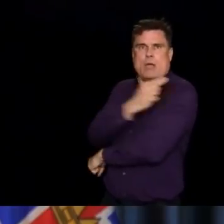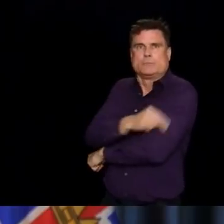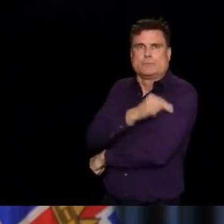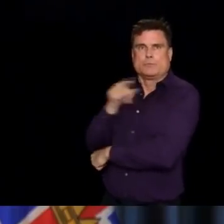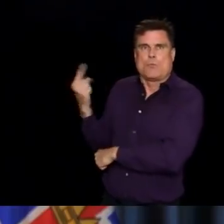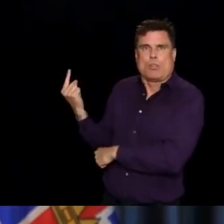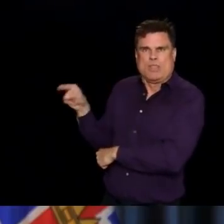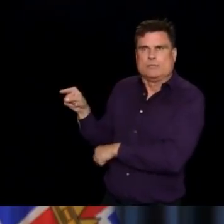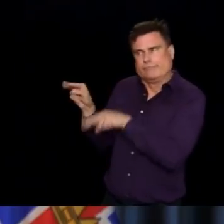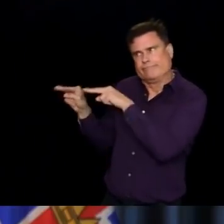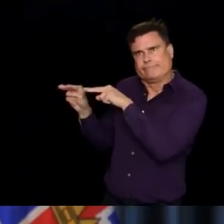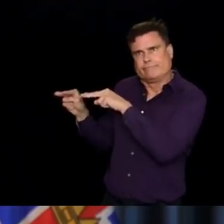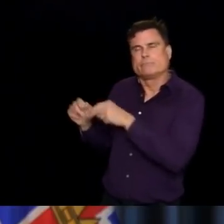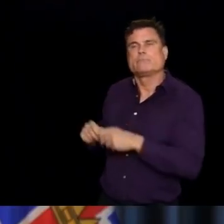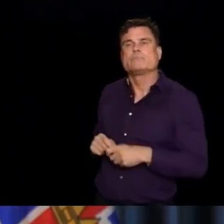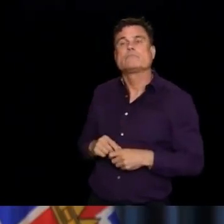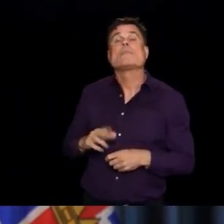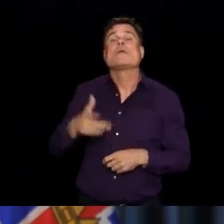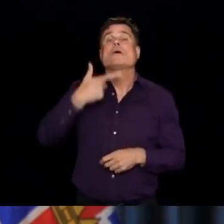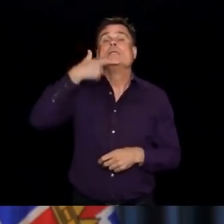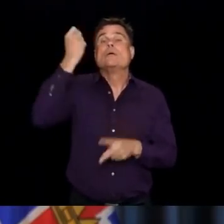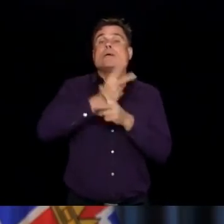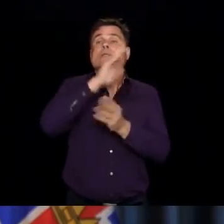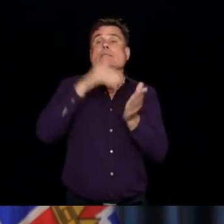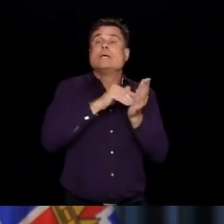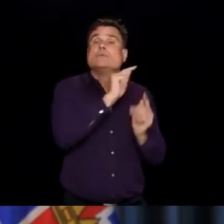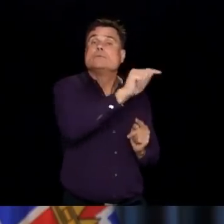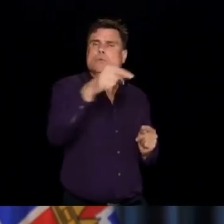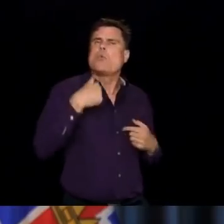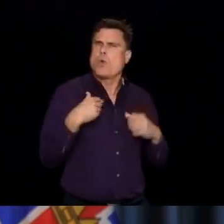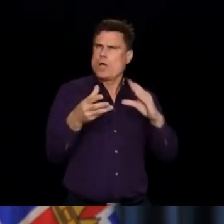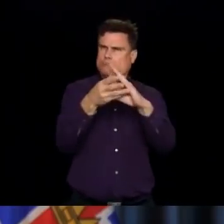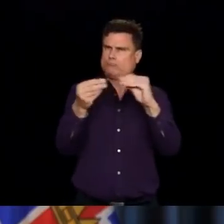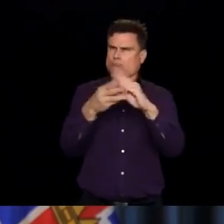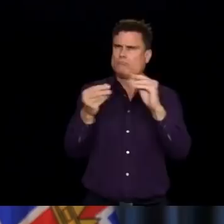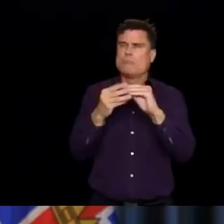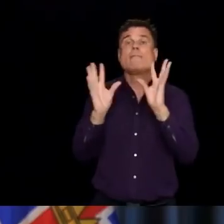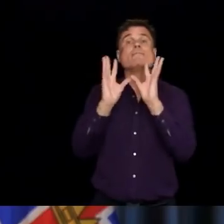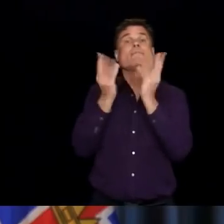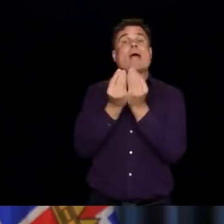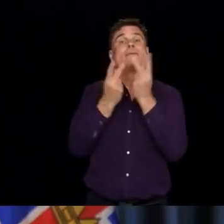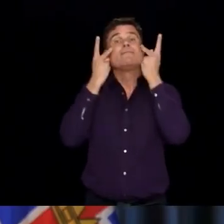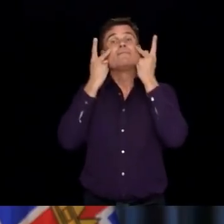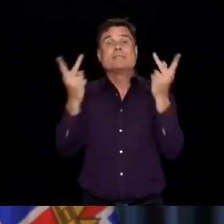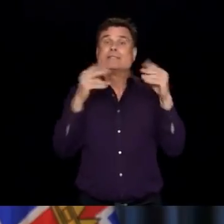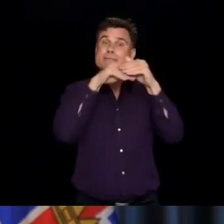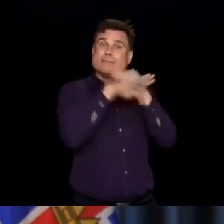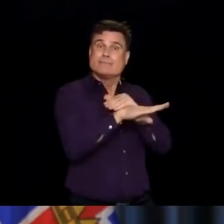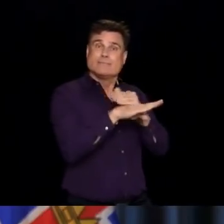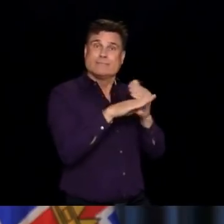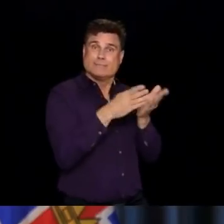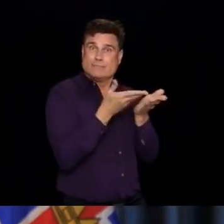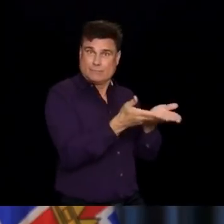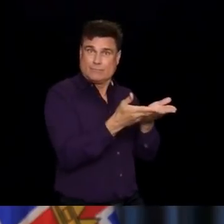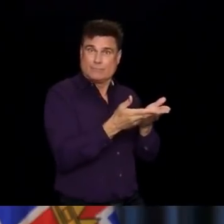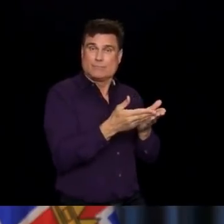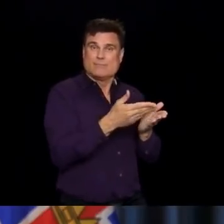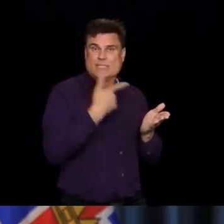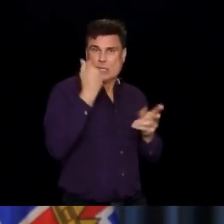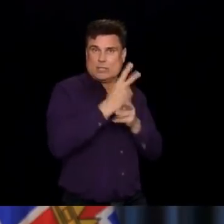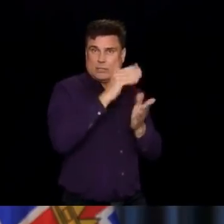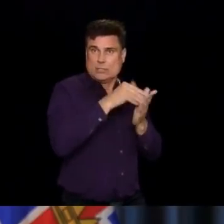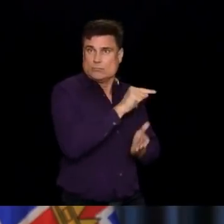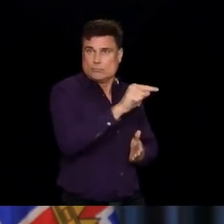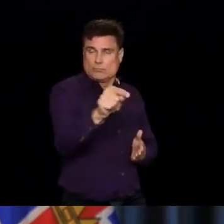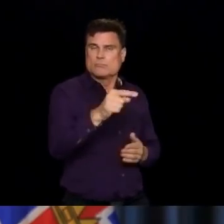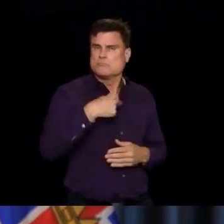wanted to speak briefly about family visits in long-term care, that on the question of long-term care, that continues to be